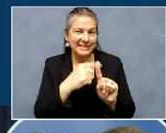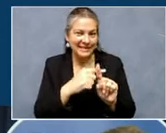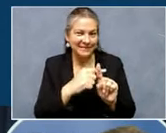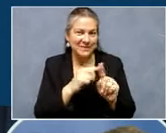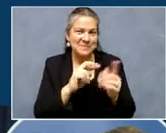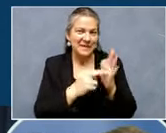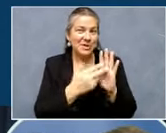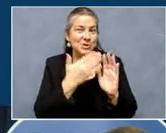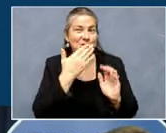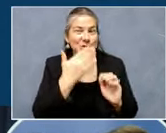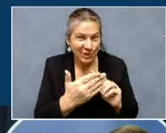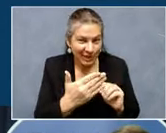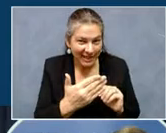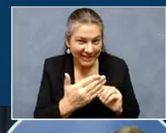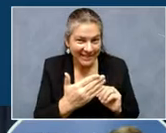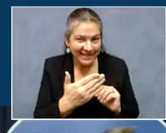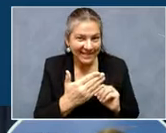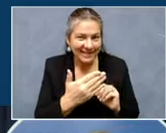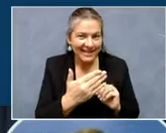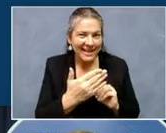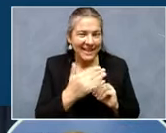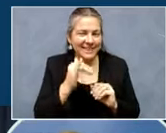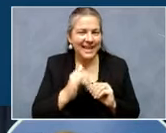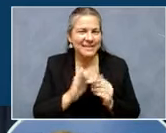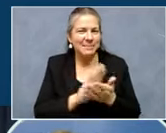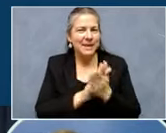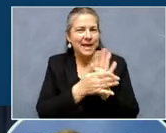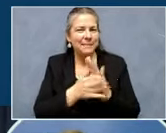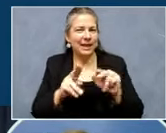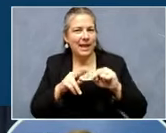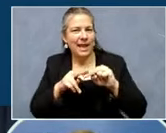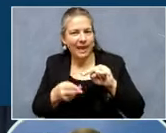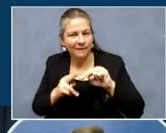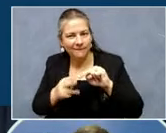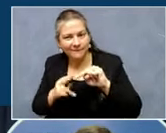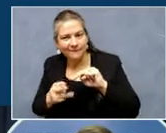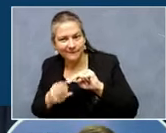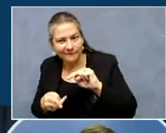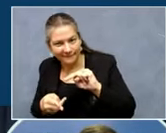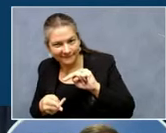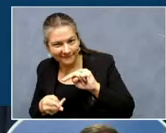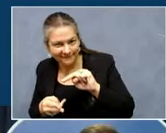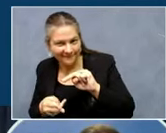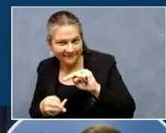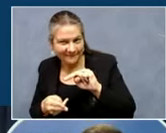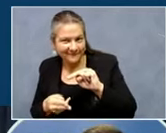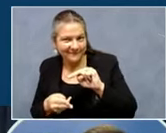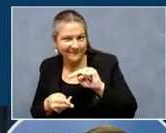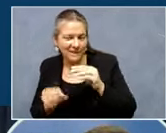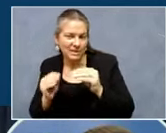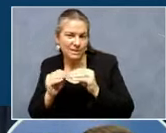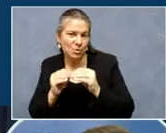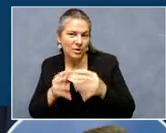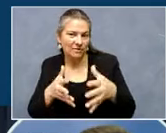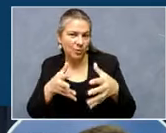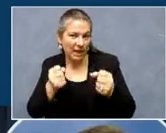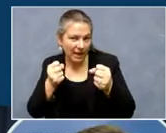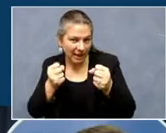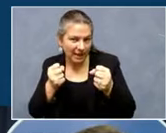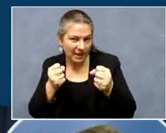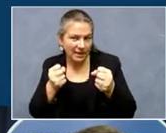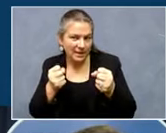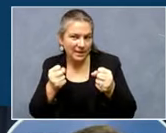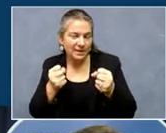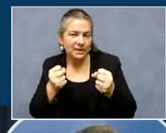us that the positivity rate is falling, and it is falling pretty quickly. Admittedly, it's falling more